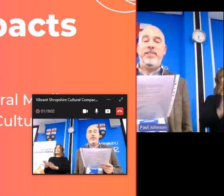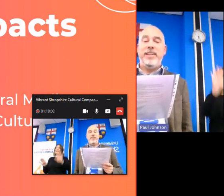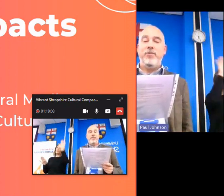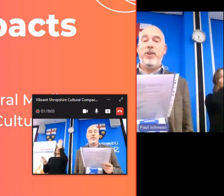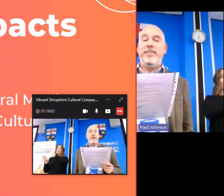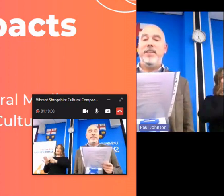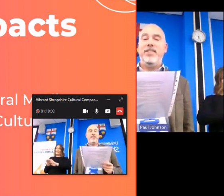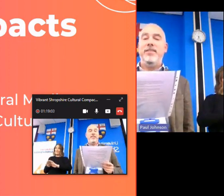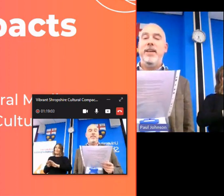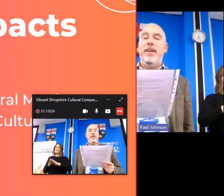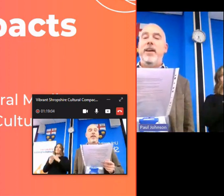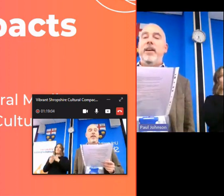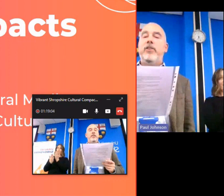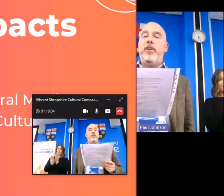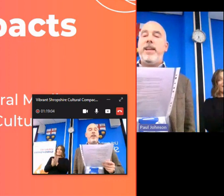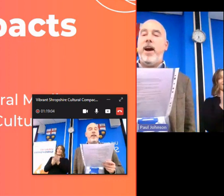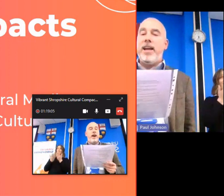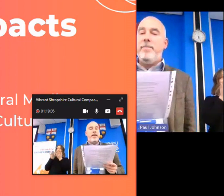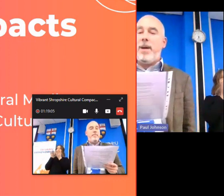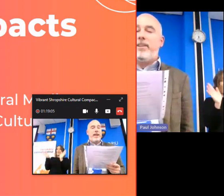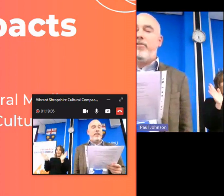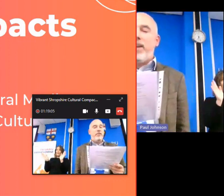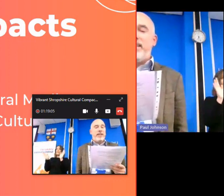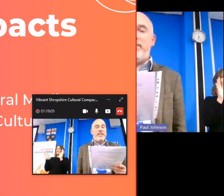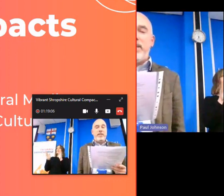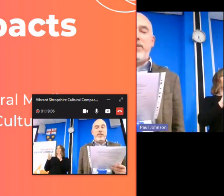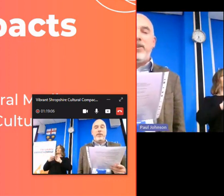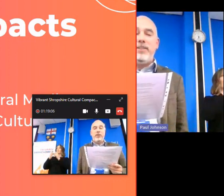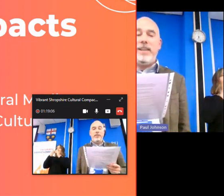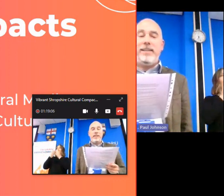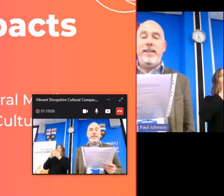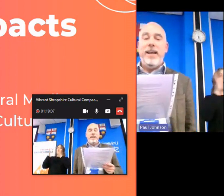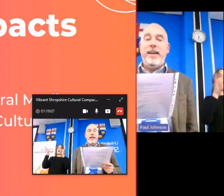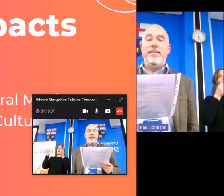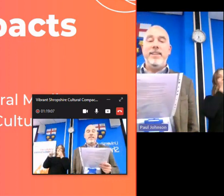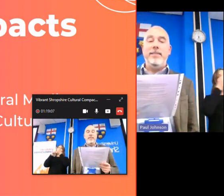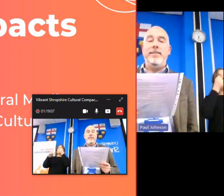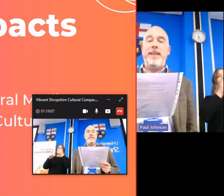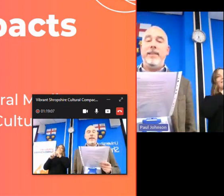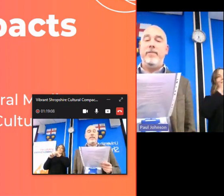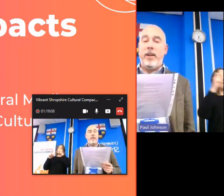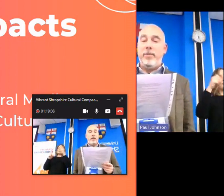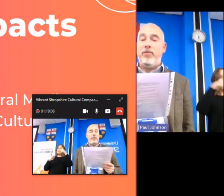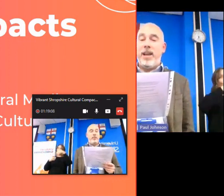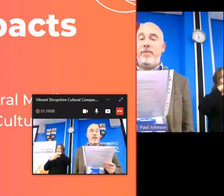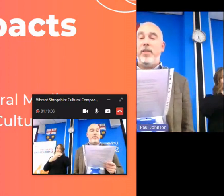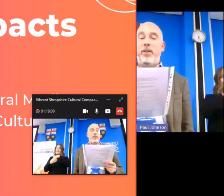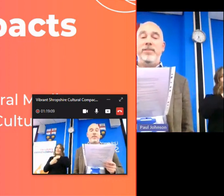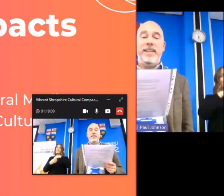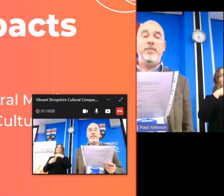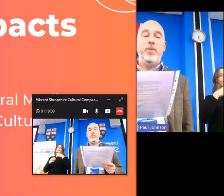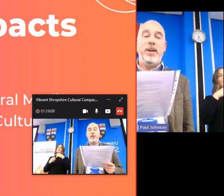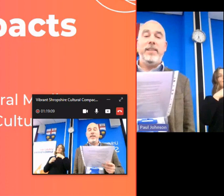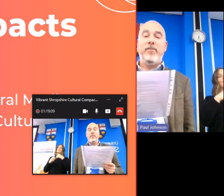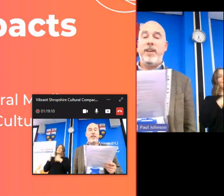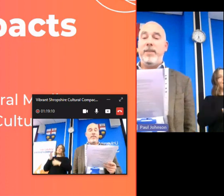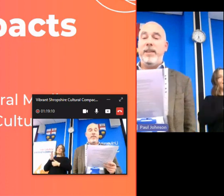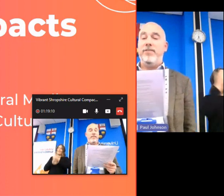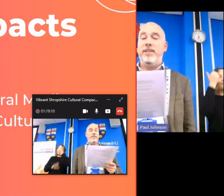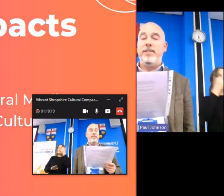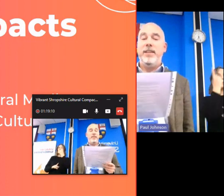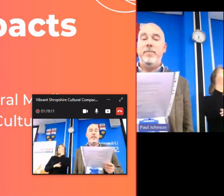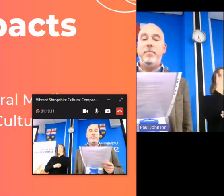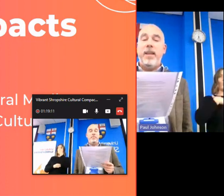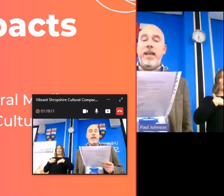public and voluntary sector organizations to create high impact creative digital content and skills and talent development training for those seeking to work in